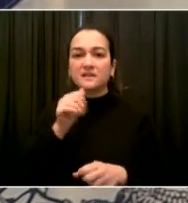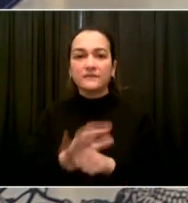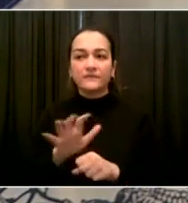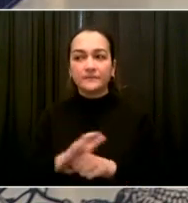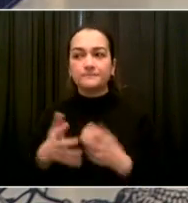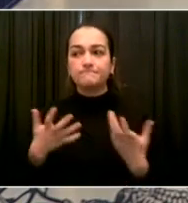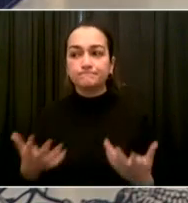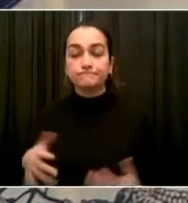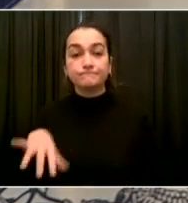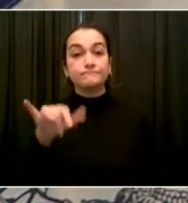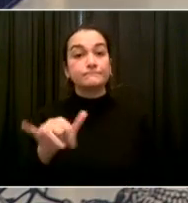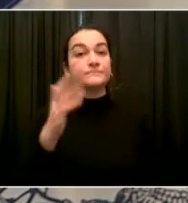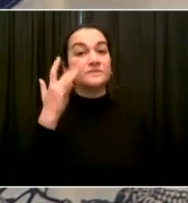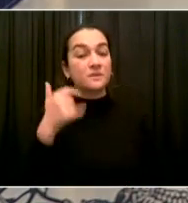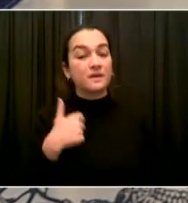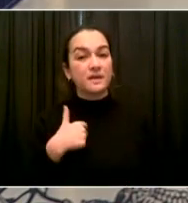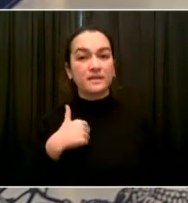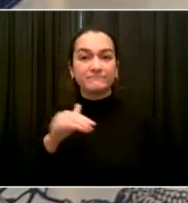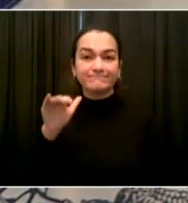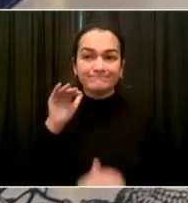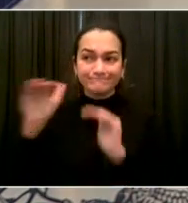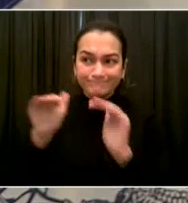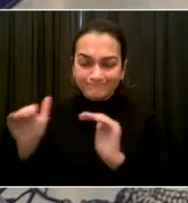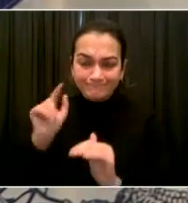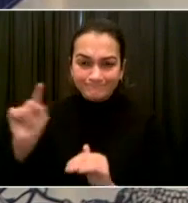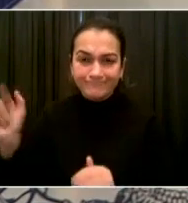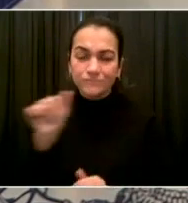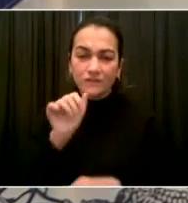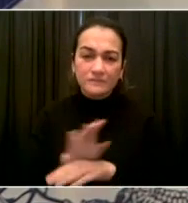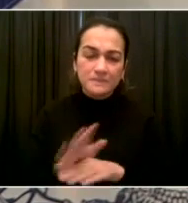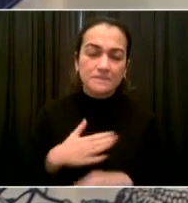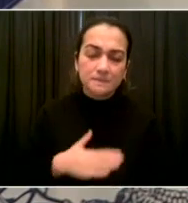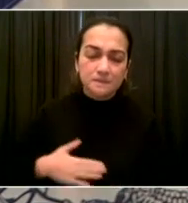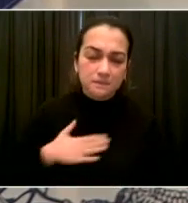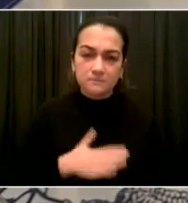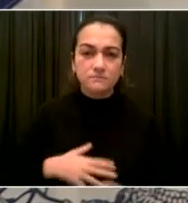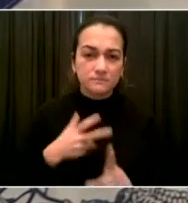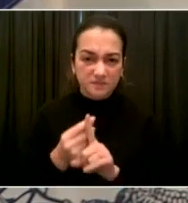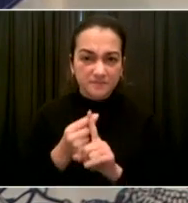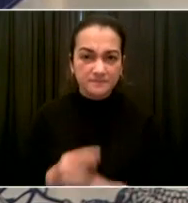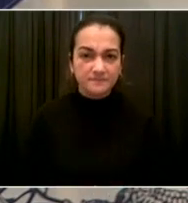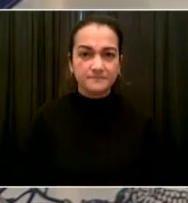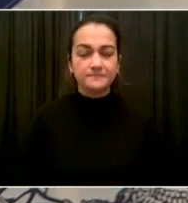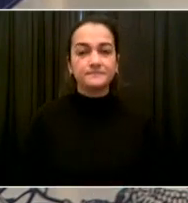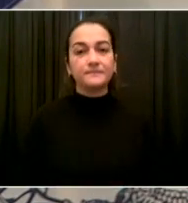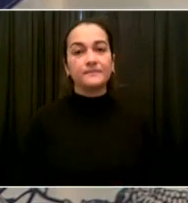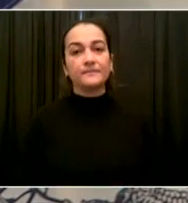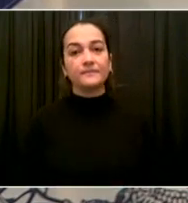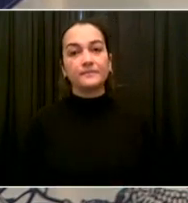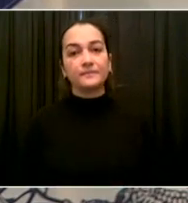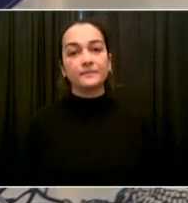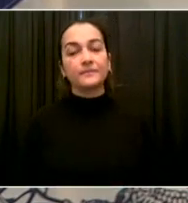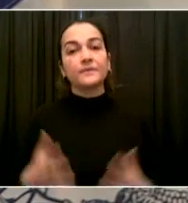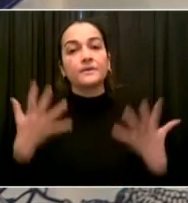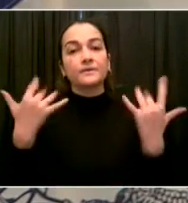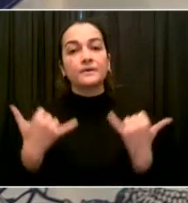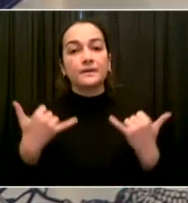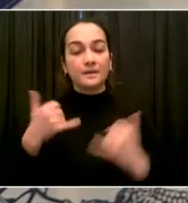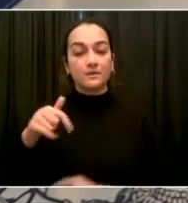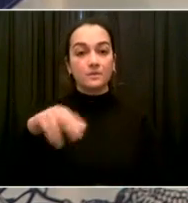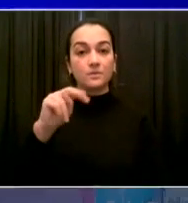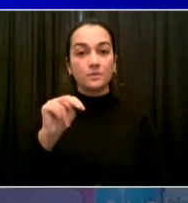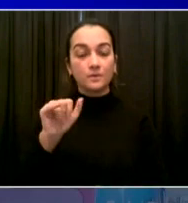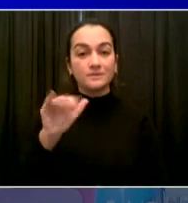Yorkers can get tested. So as of now, we have sponsored by the City of New York 89 testing sites